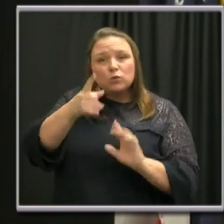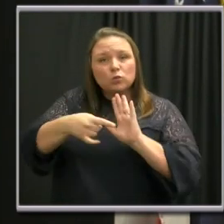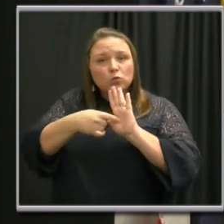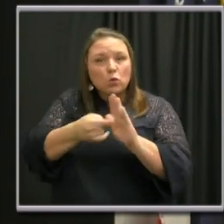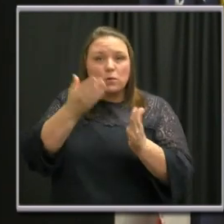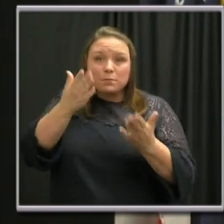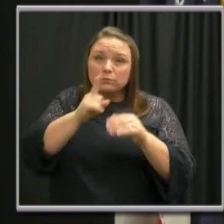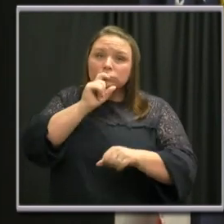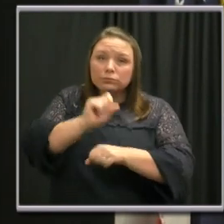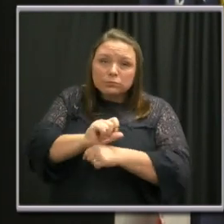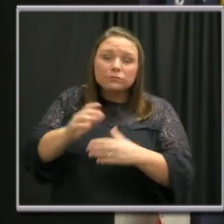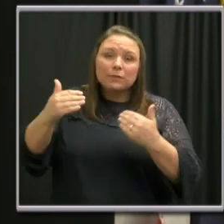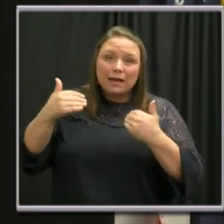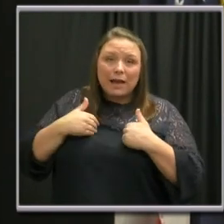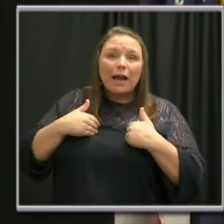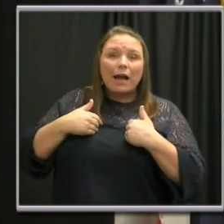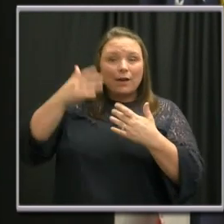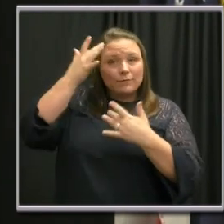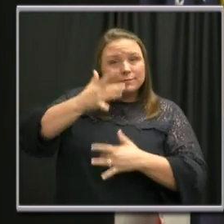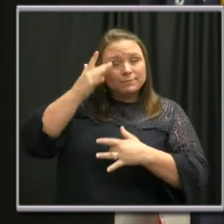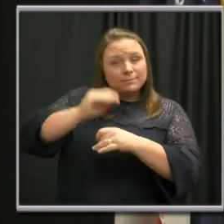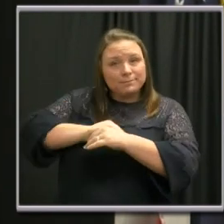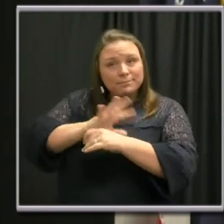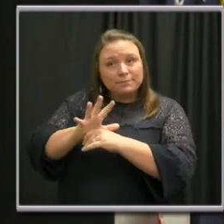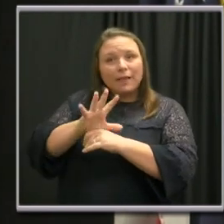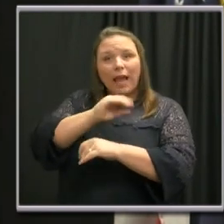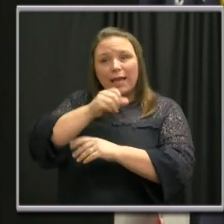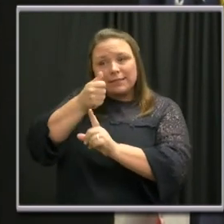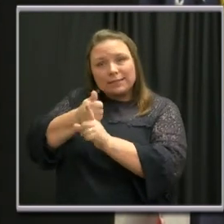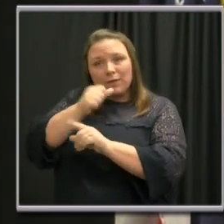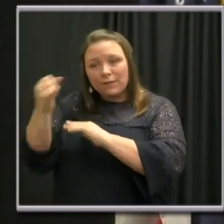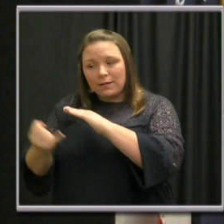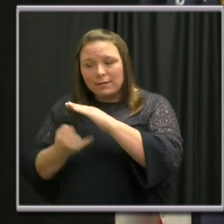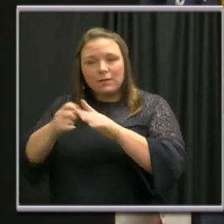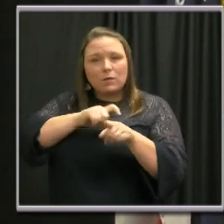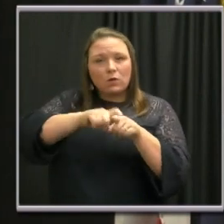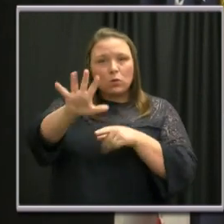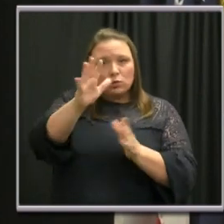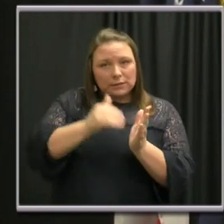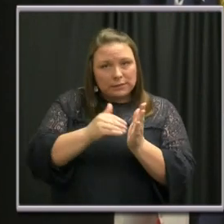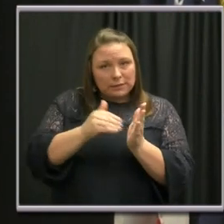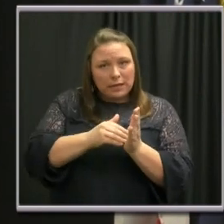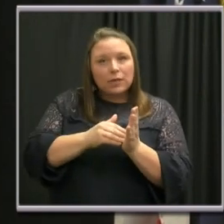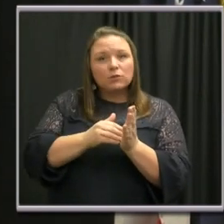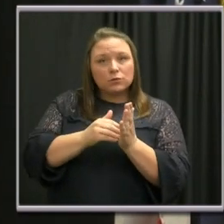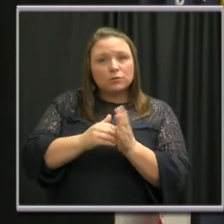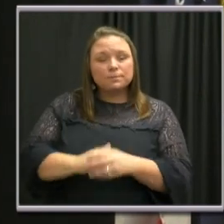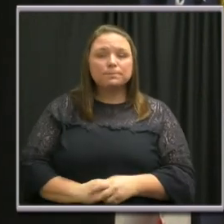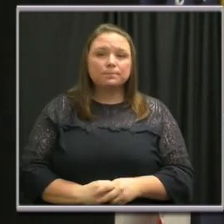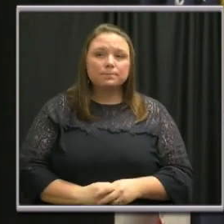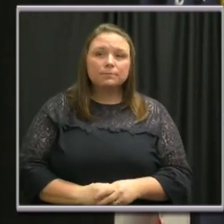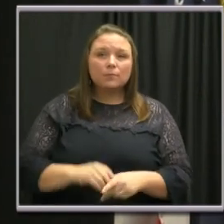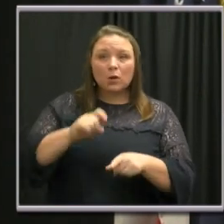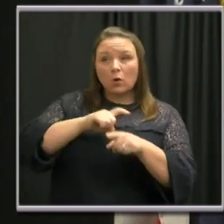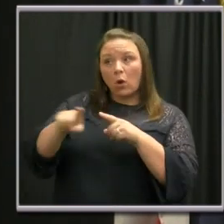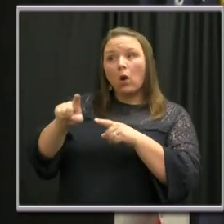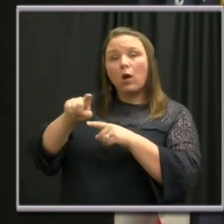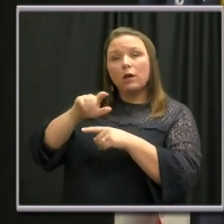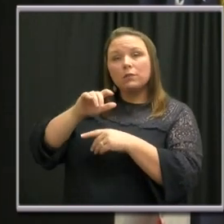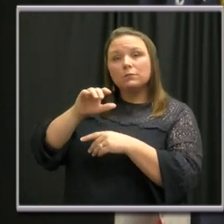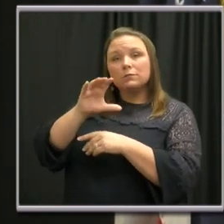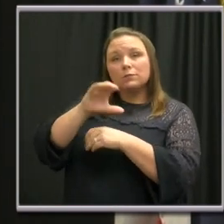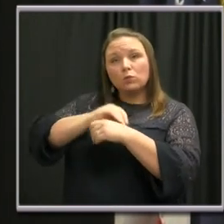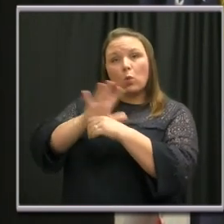indication that you need to self-isolate, and by all means call your physician or your healthcare provider to get directions. Call the COVID-19 hotline.